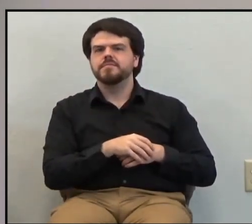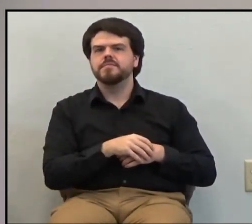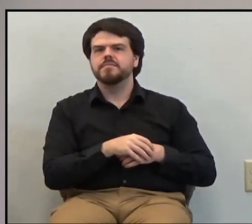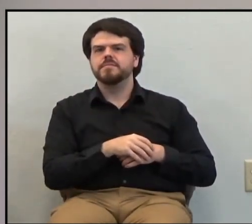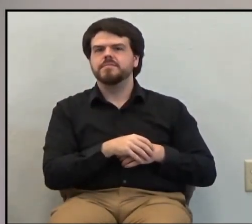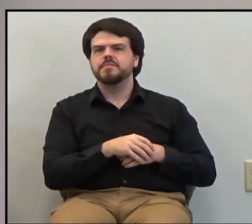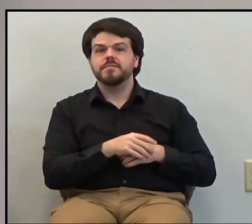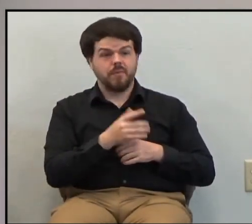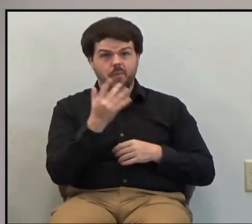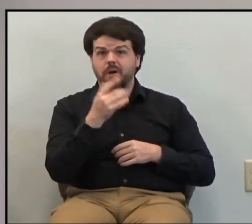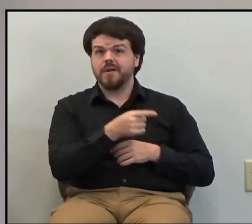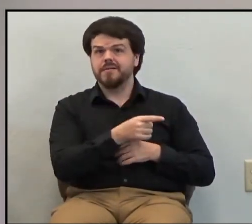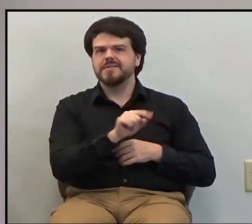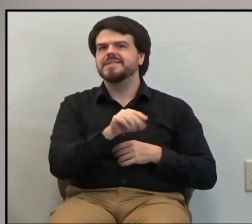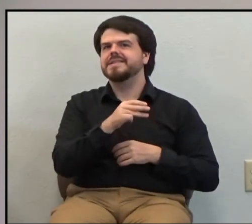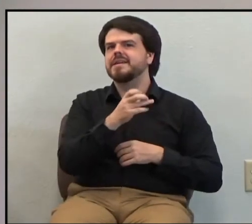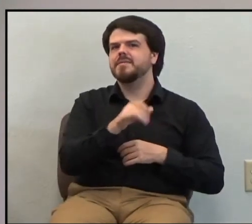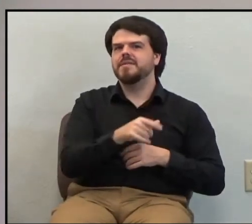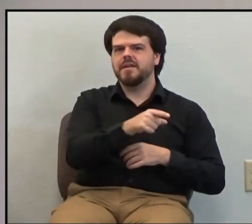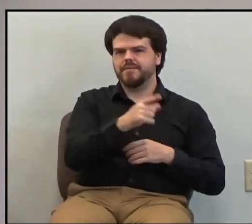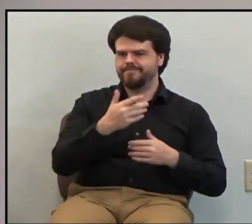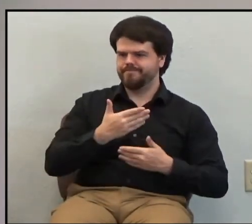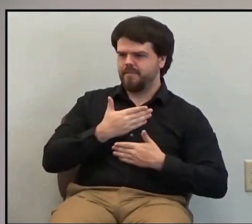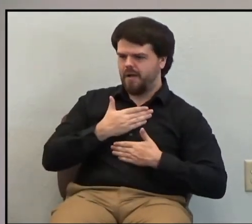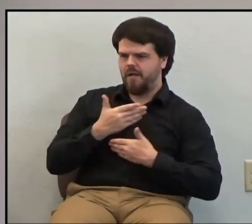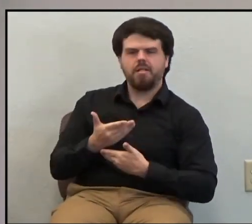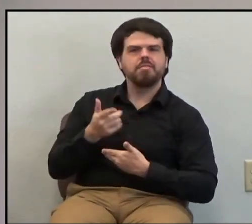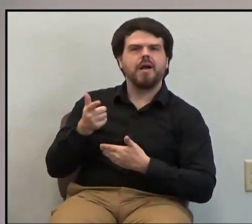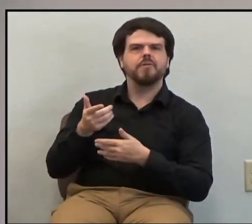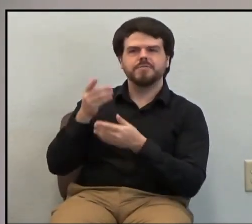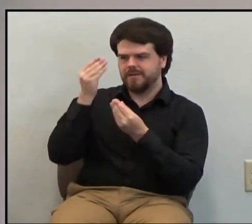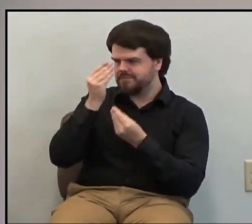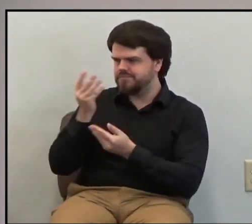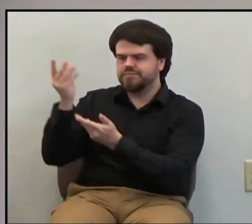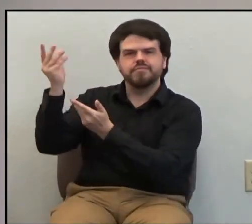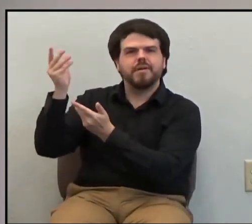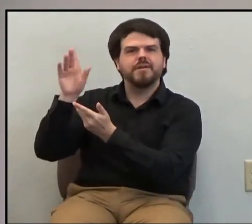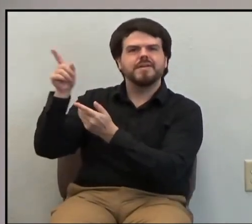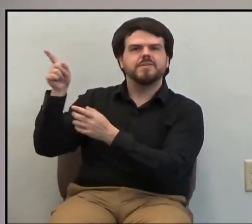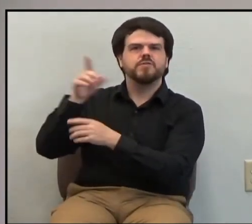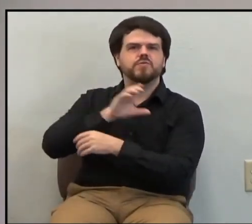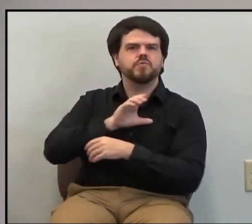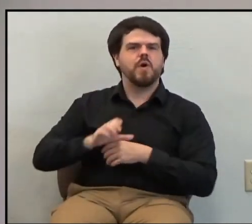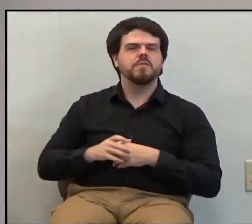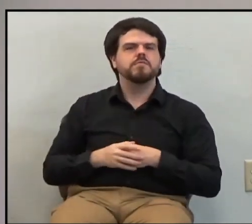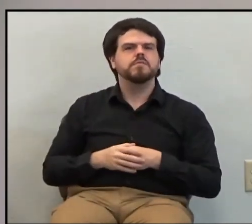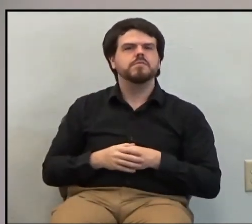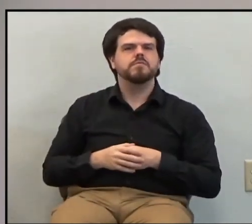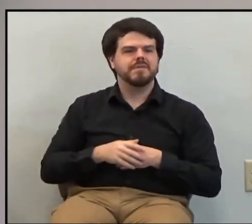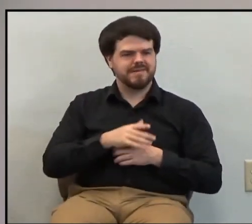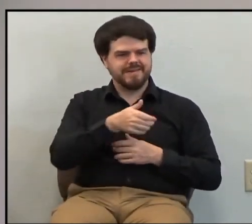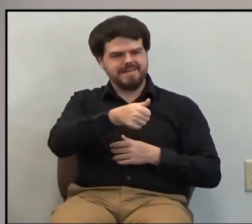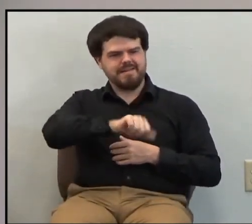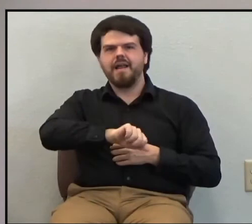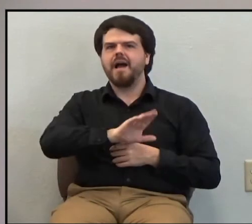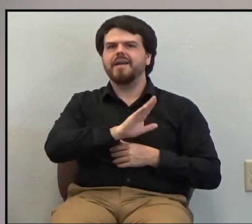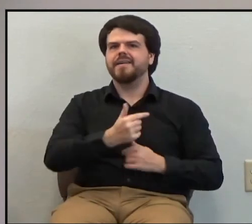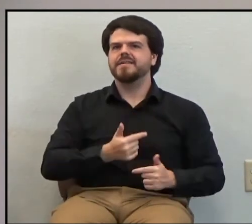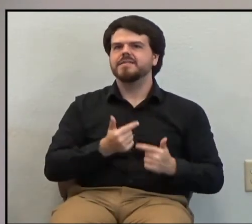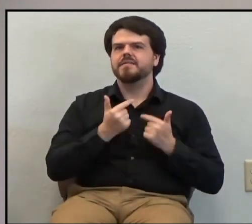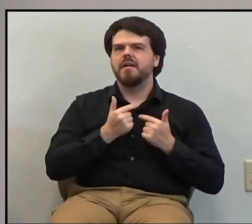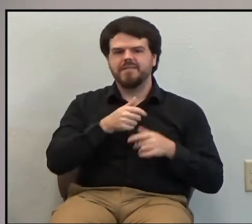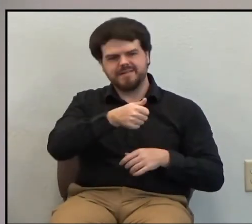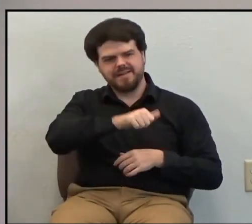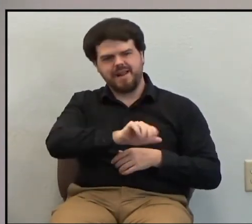Timothy yielded himself to Christ, denying his own life, denying his interests, yielding himself